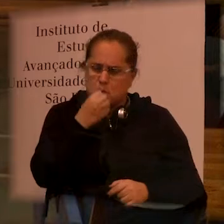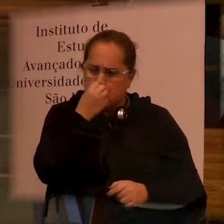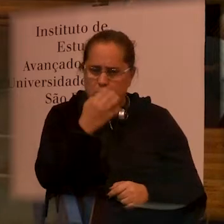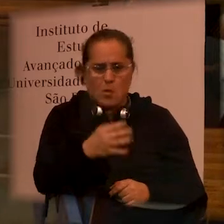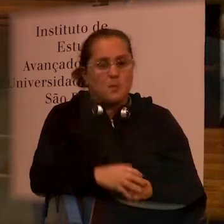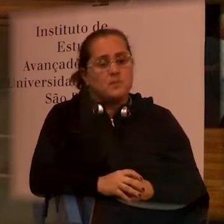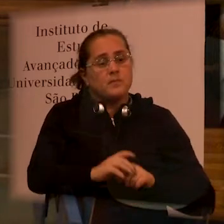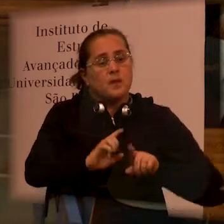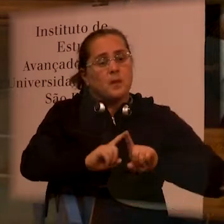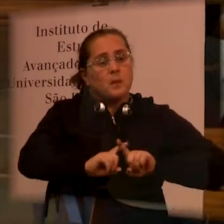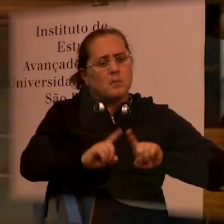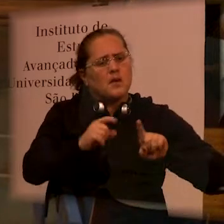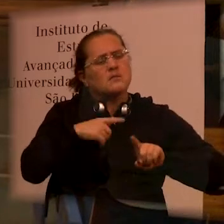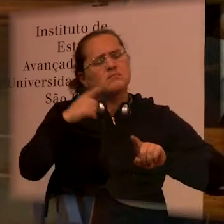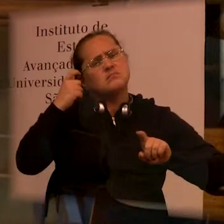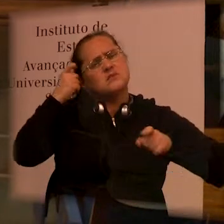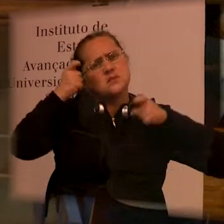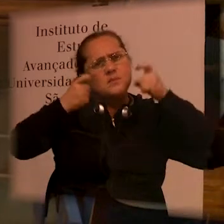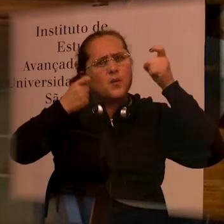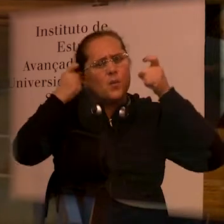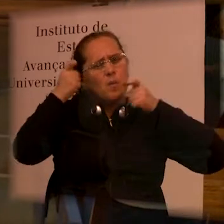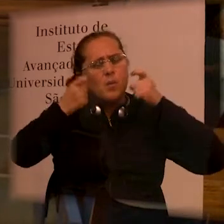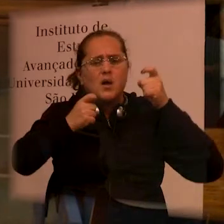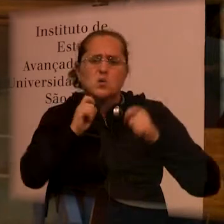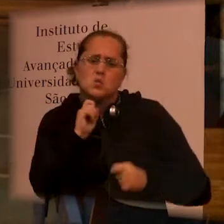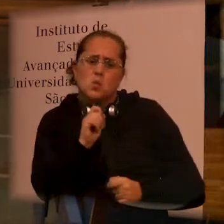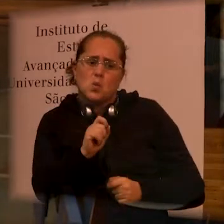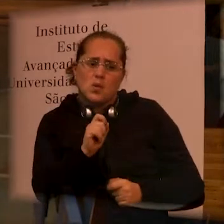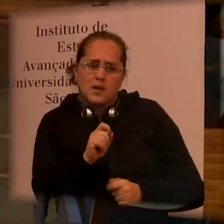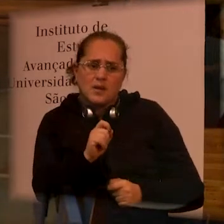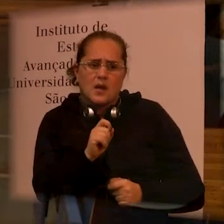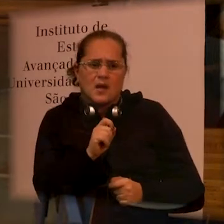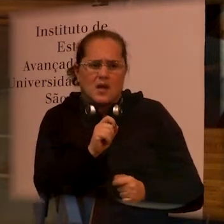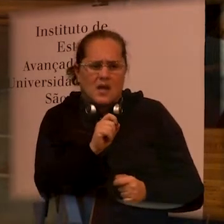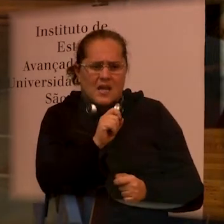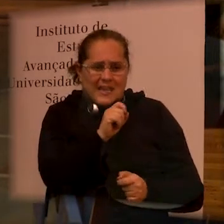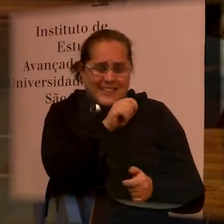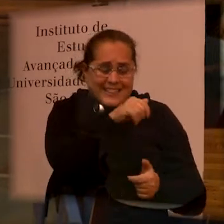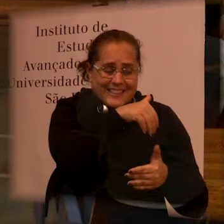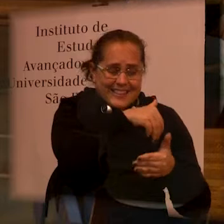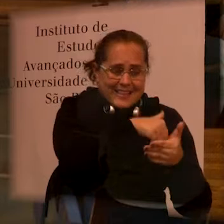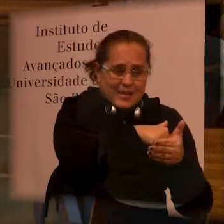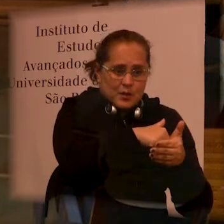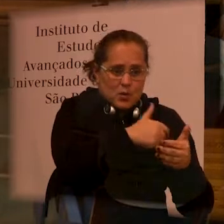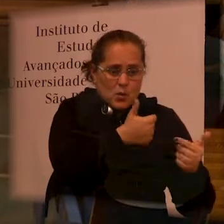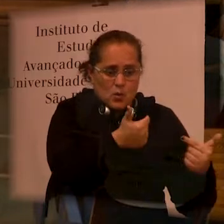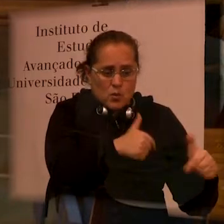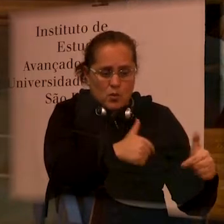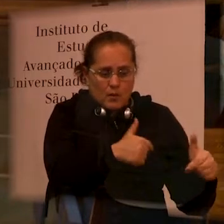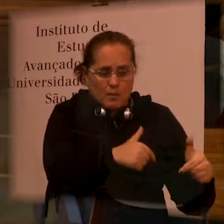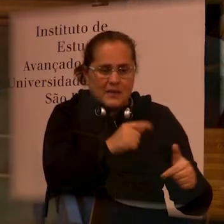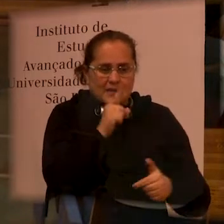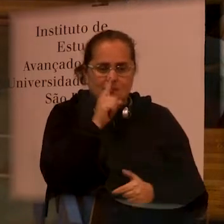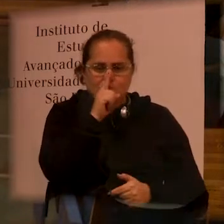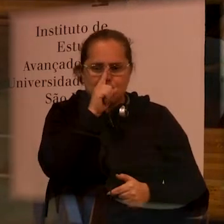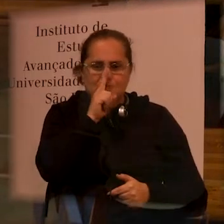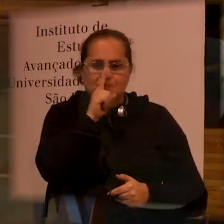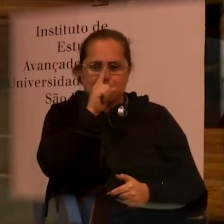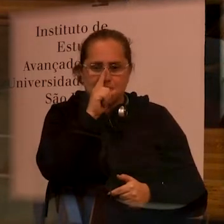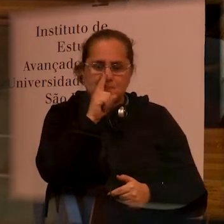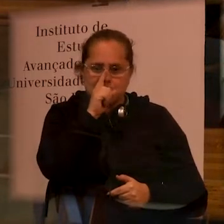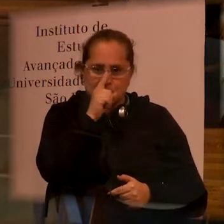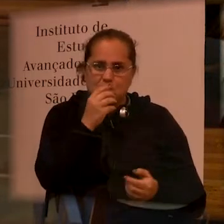think that the market, they have to work. But we are worried about all the risk and how the inadequate